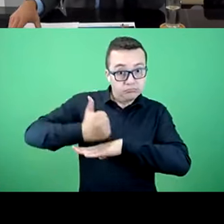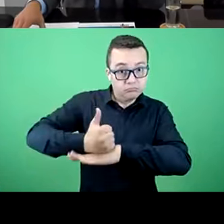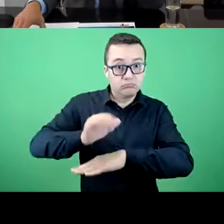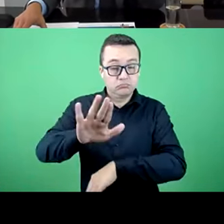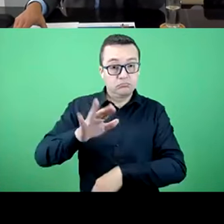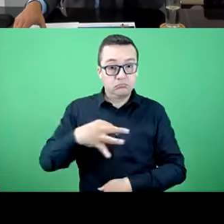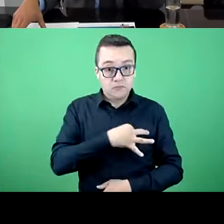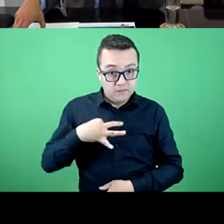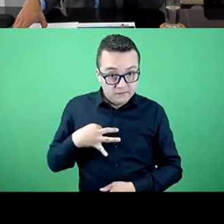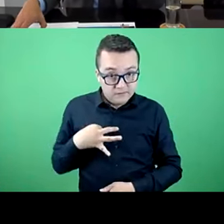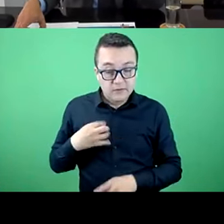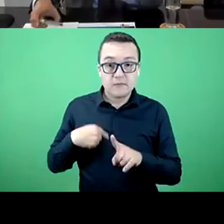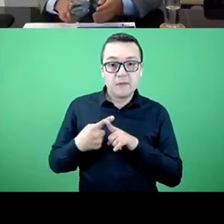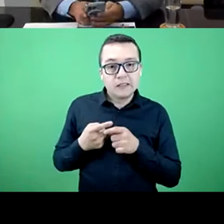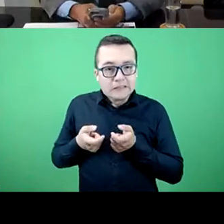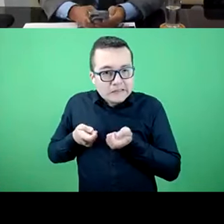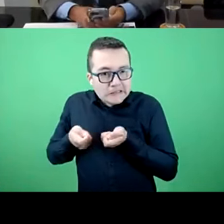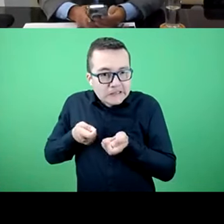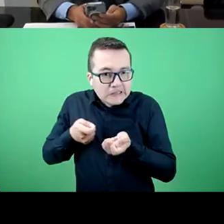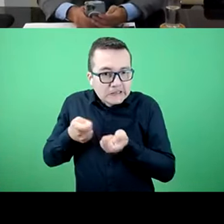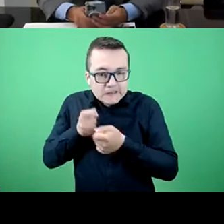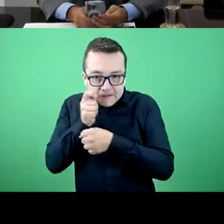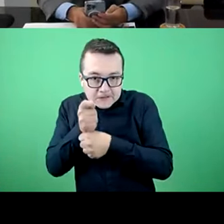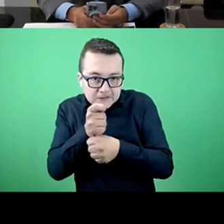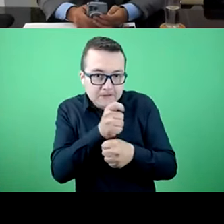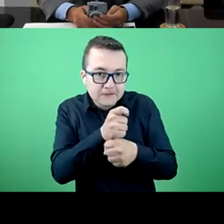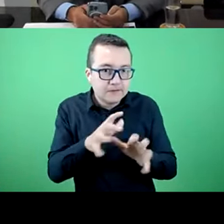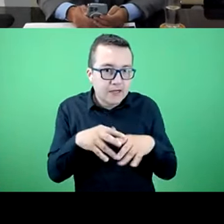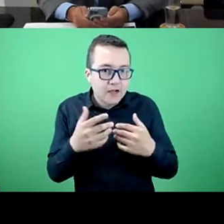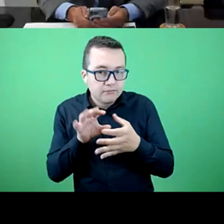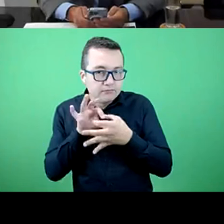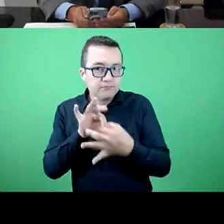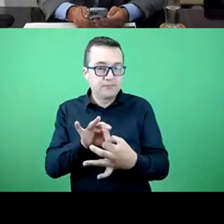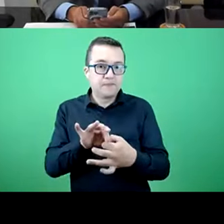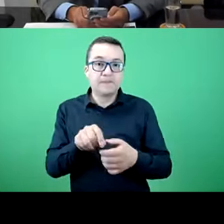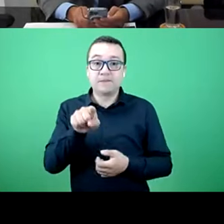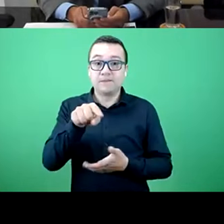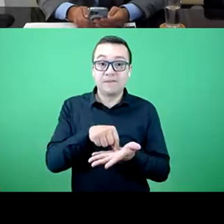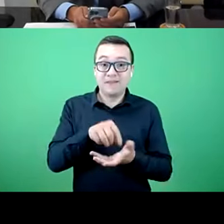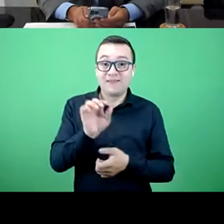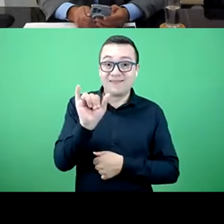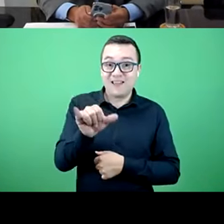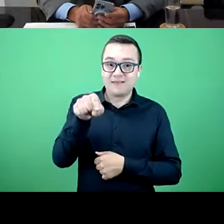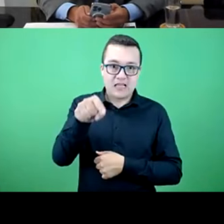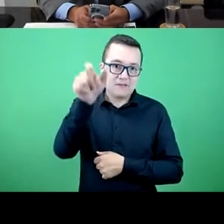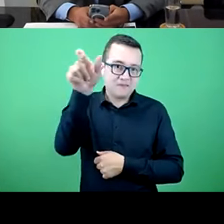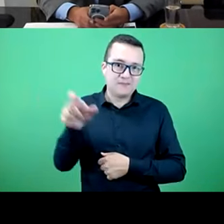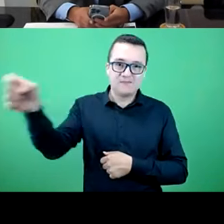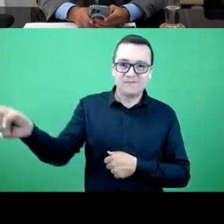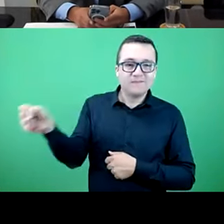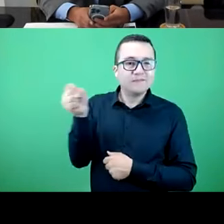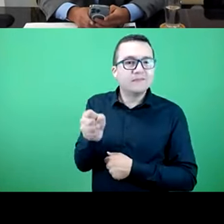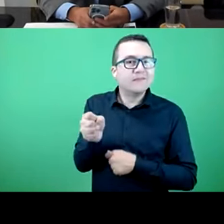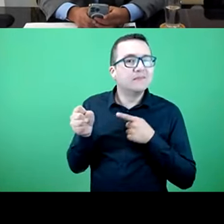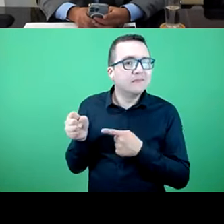sector and the efforts that are made to regulate these players, private players. And that is